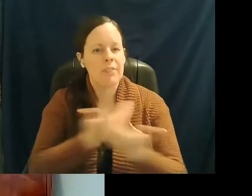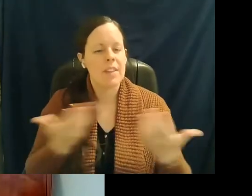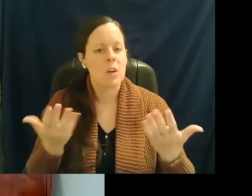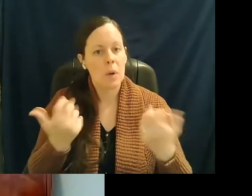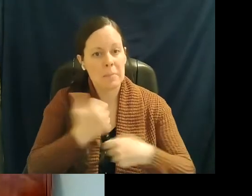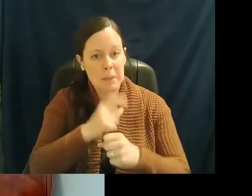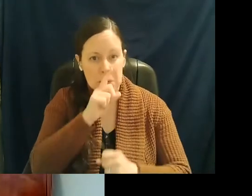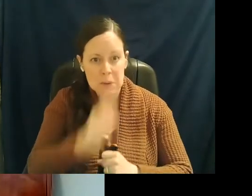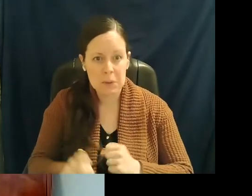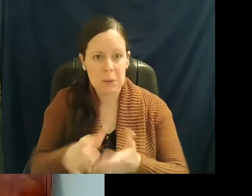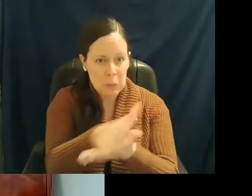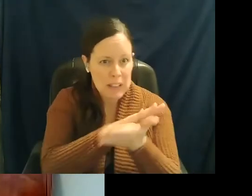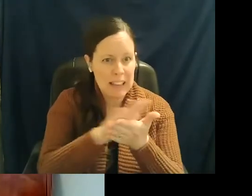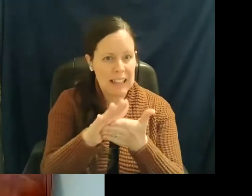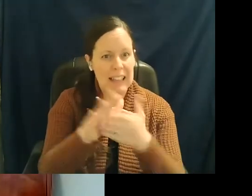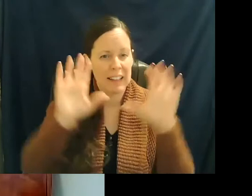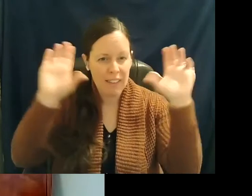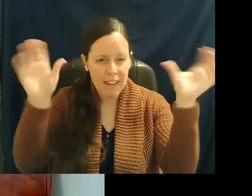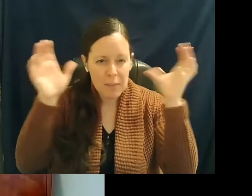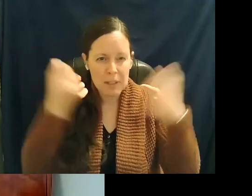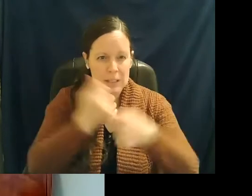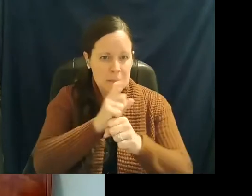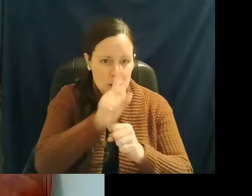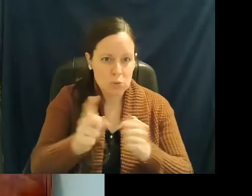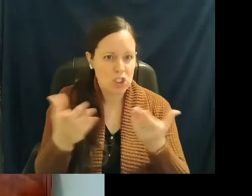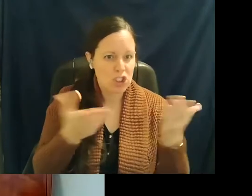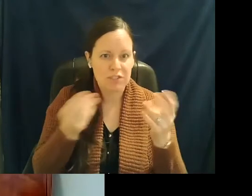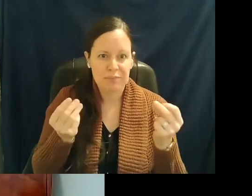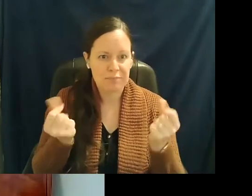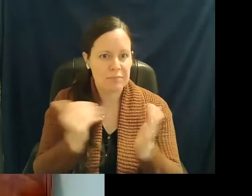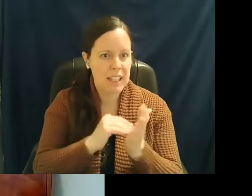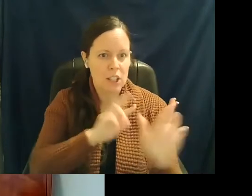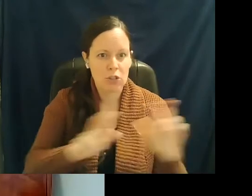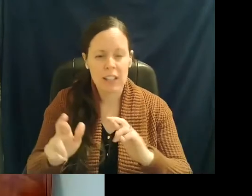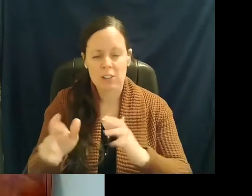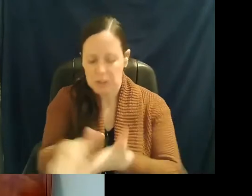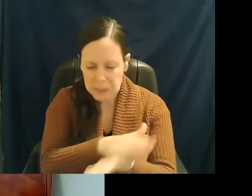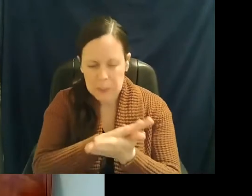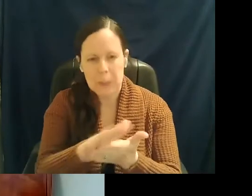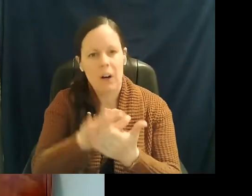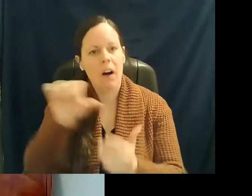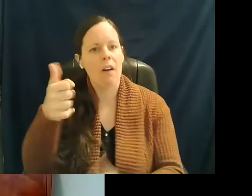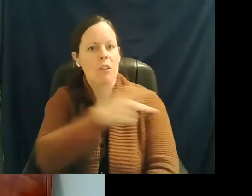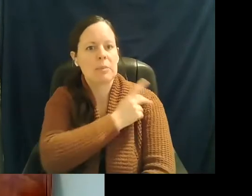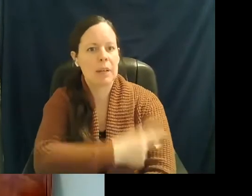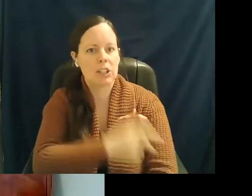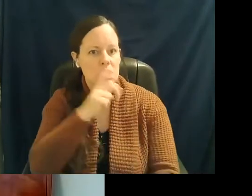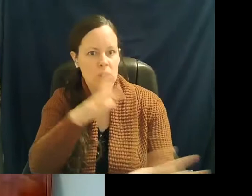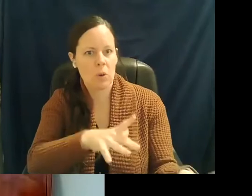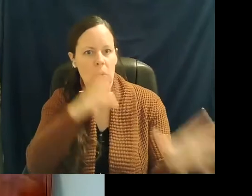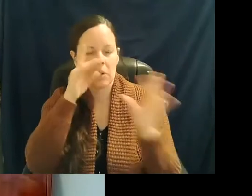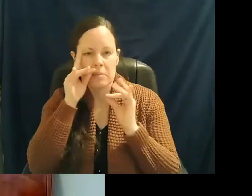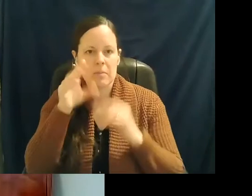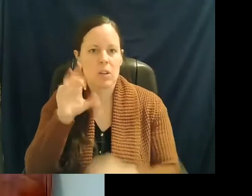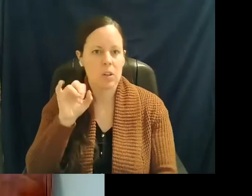decontaminate our ambulances and make sure that they're back in service. So they're nice and clean so other patients don't get COVID in the healthcare